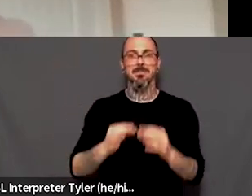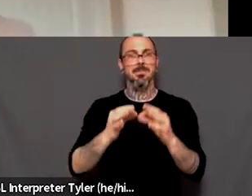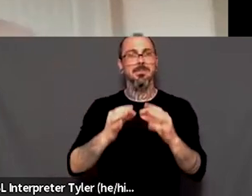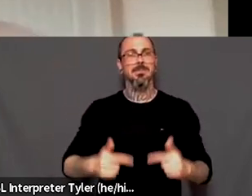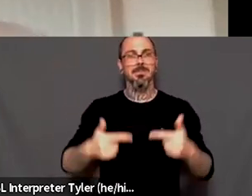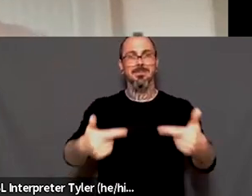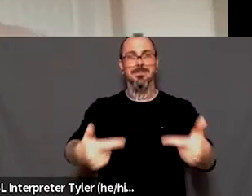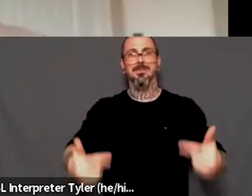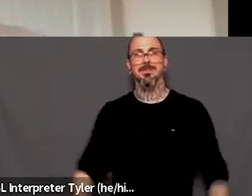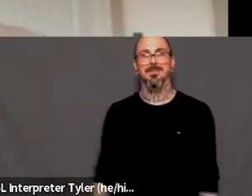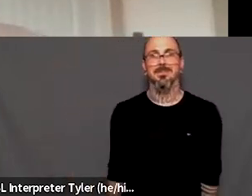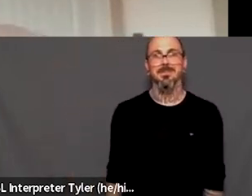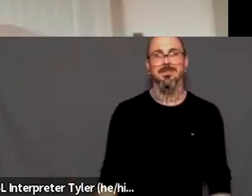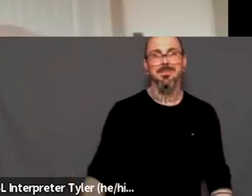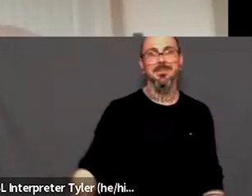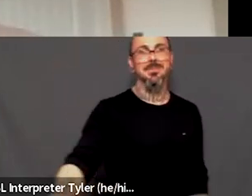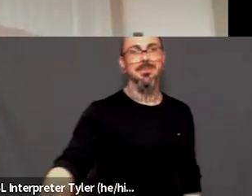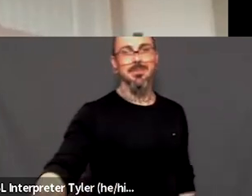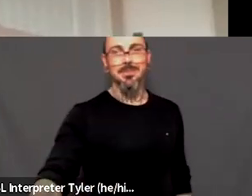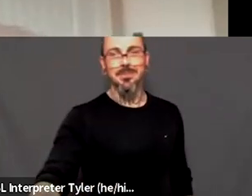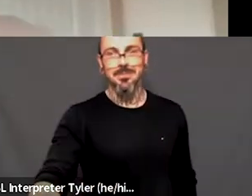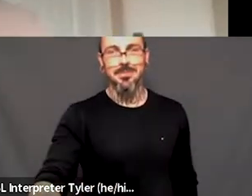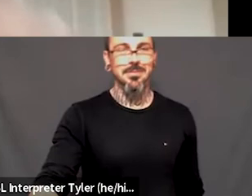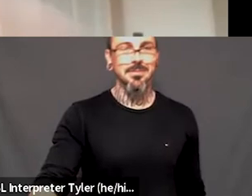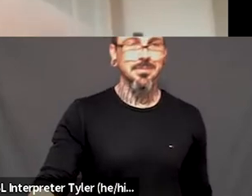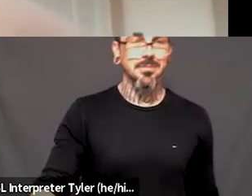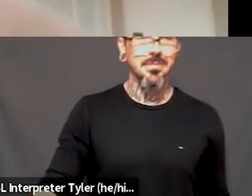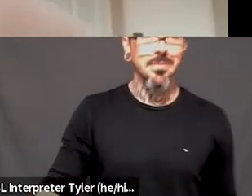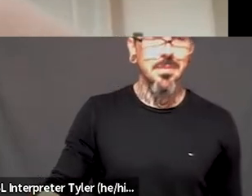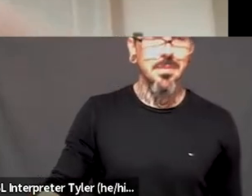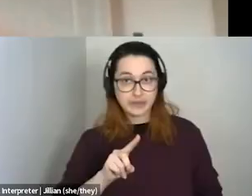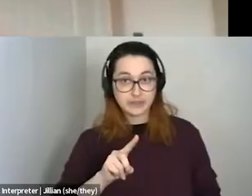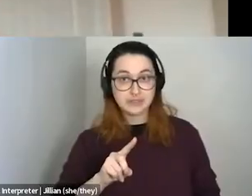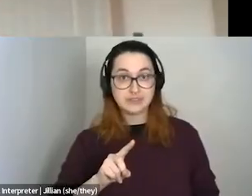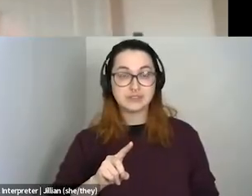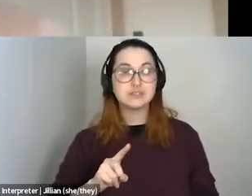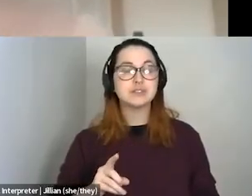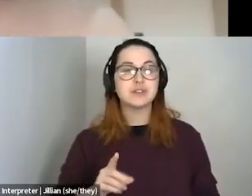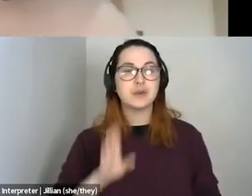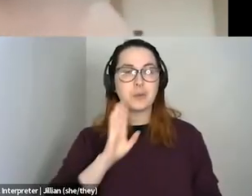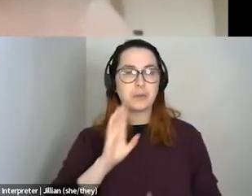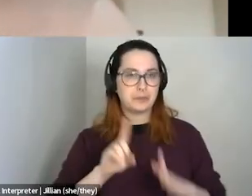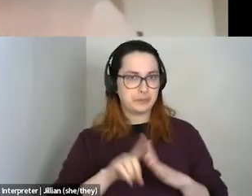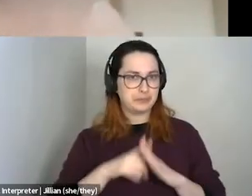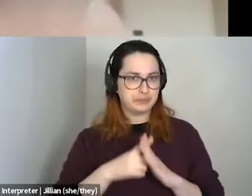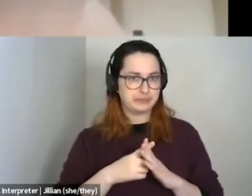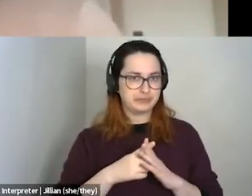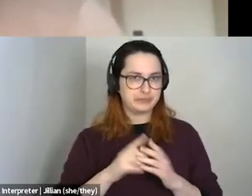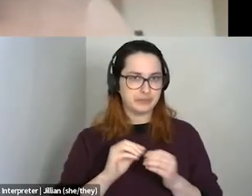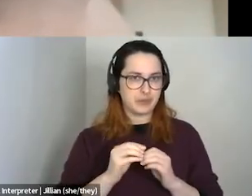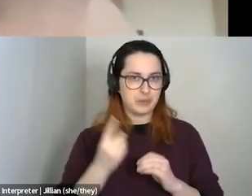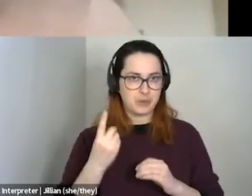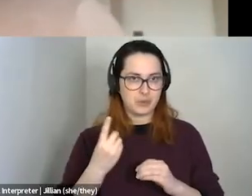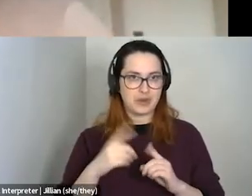um, in, oh, we have four questions. That's exciting. All right. I'm going to start with the first one. Um, from